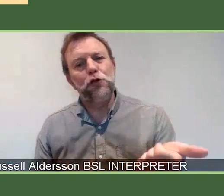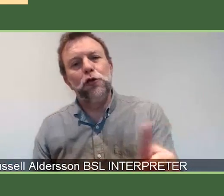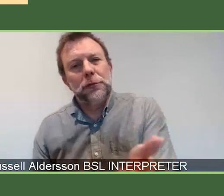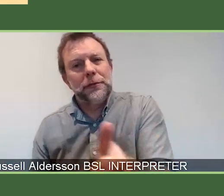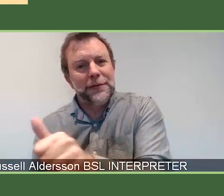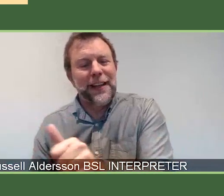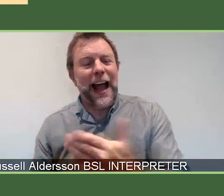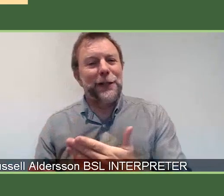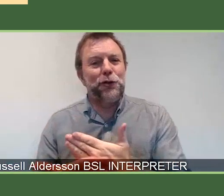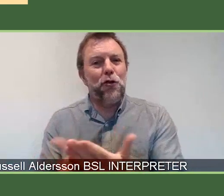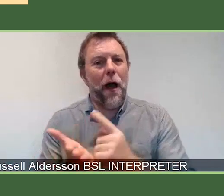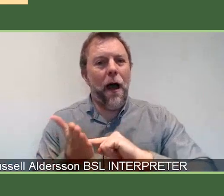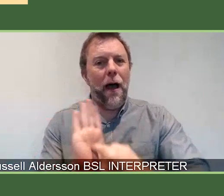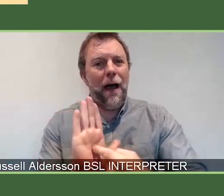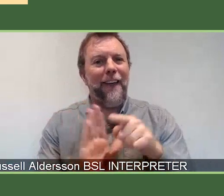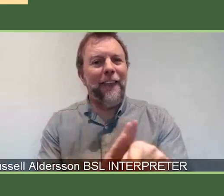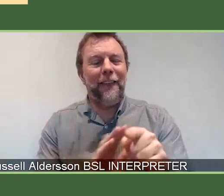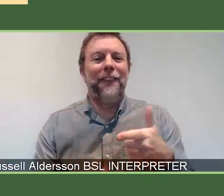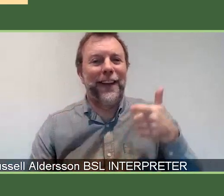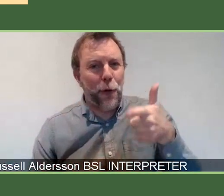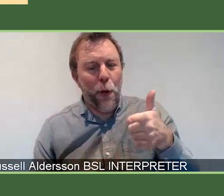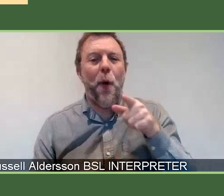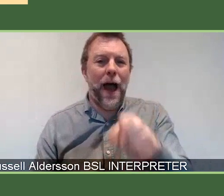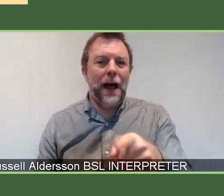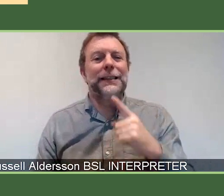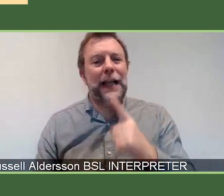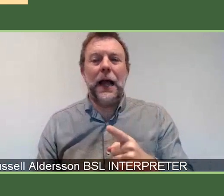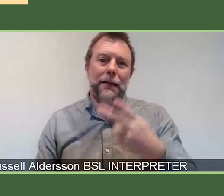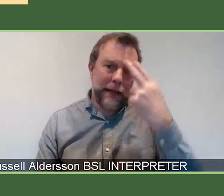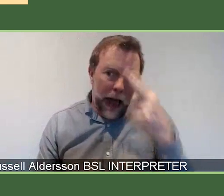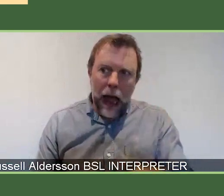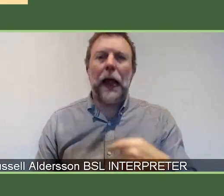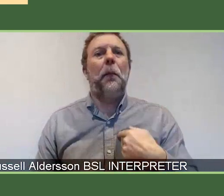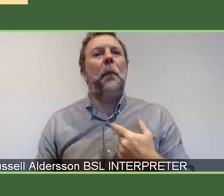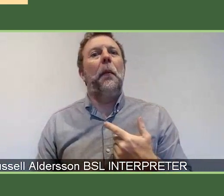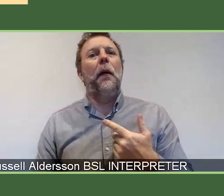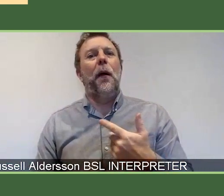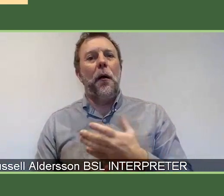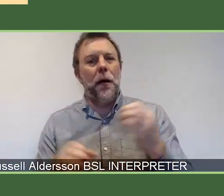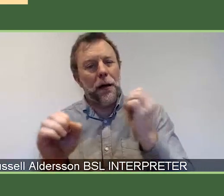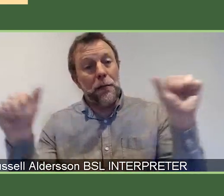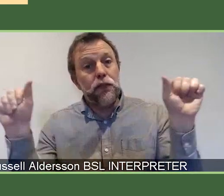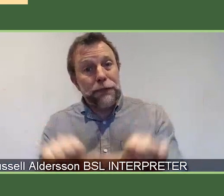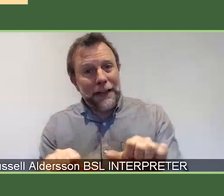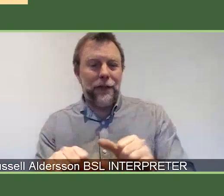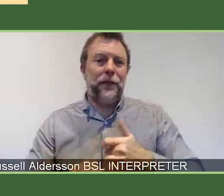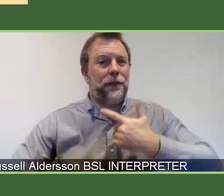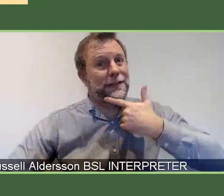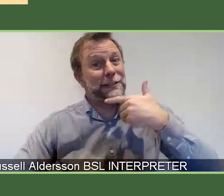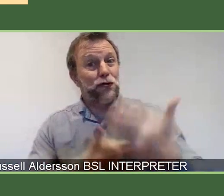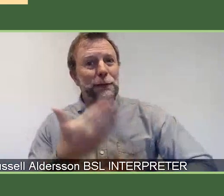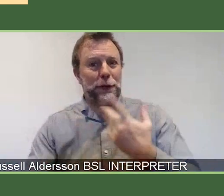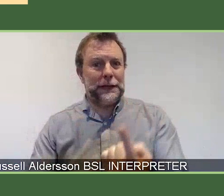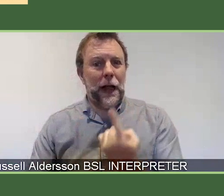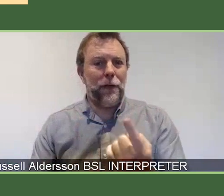video, say your name and your role at Wellcome, your pronouns, a brief visual description of yourself. So, Michael, can I